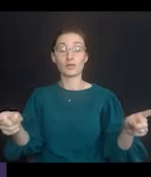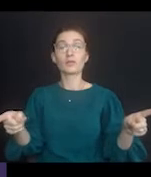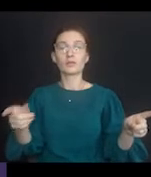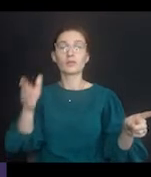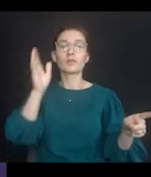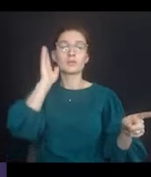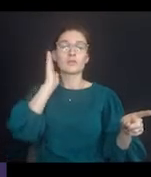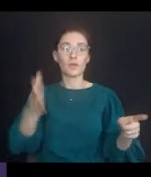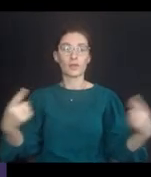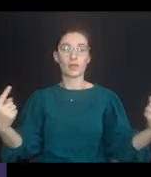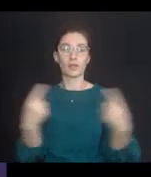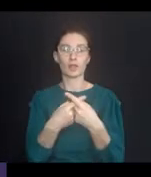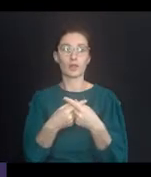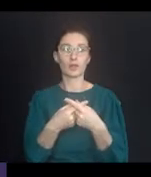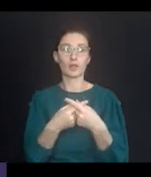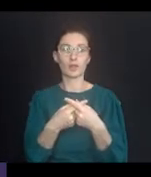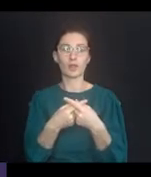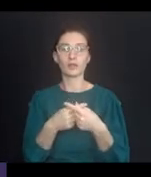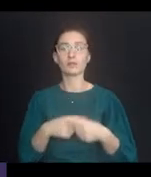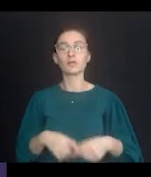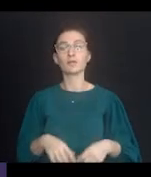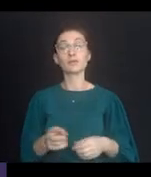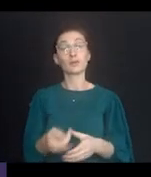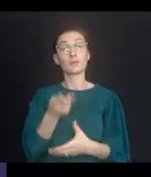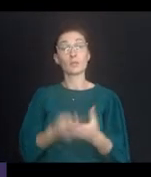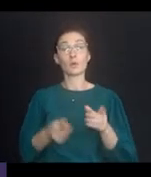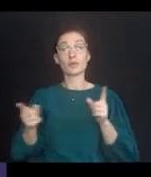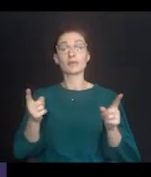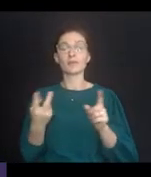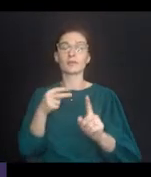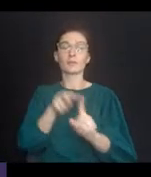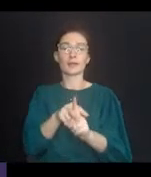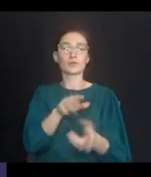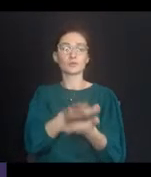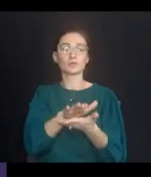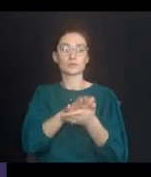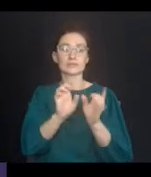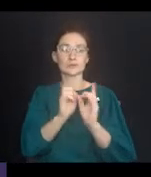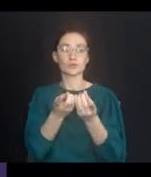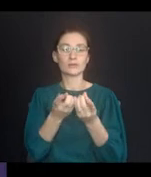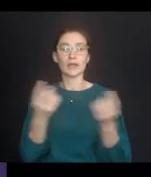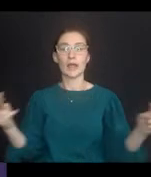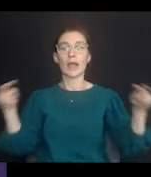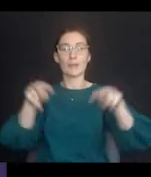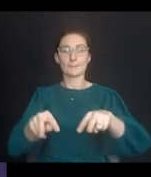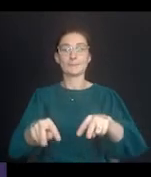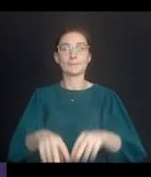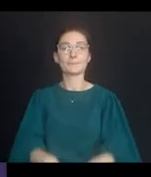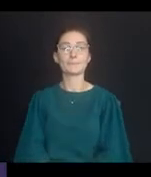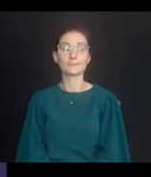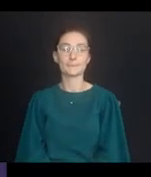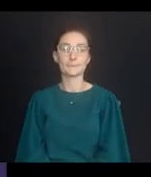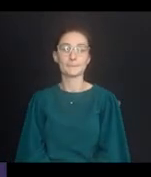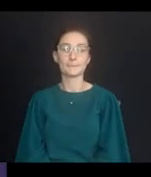also violate Title II, and both Section 504 and Title II apply to school districts.